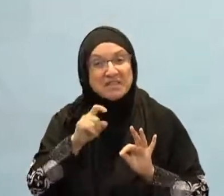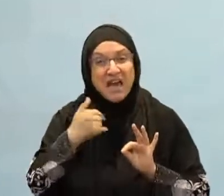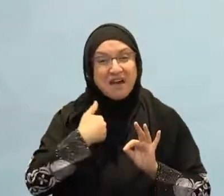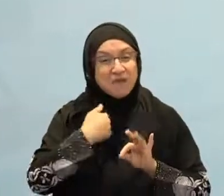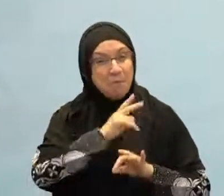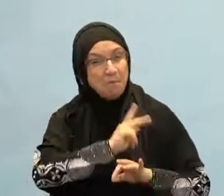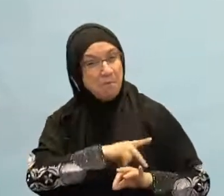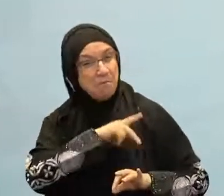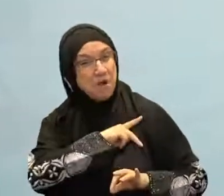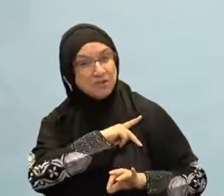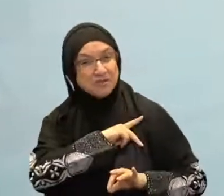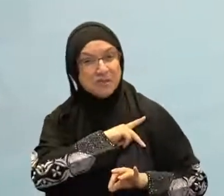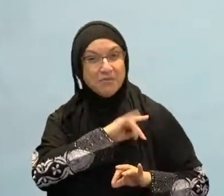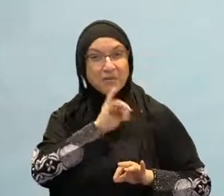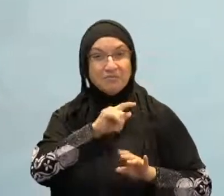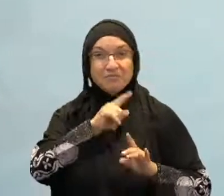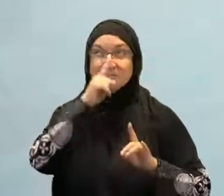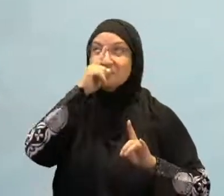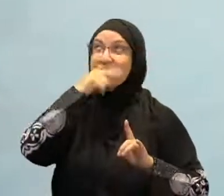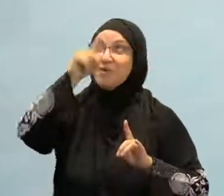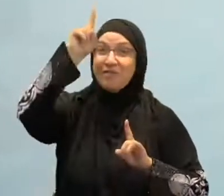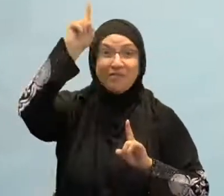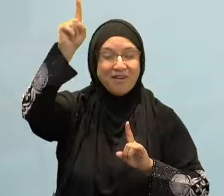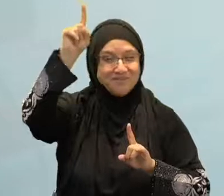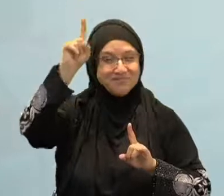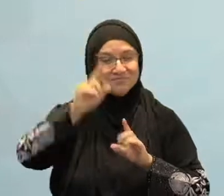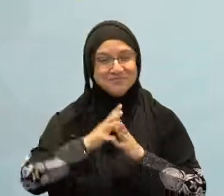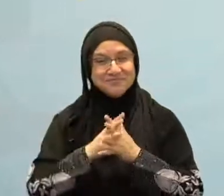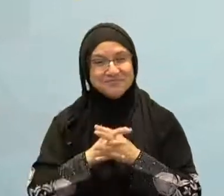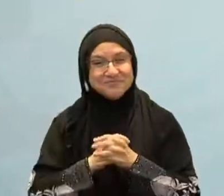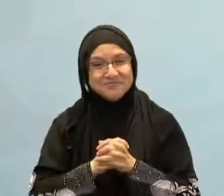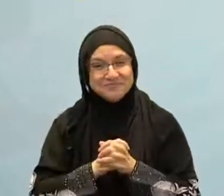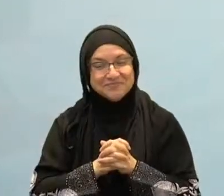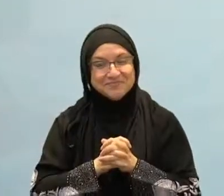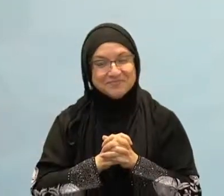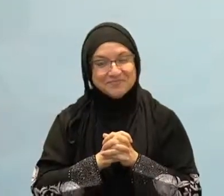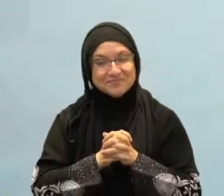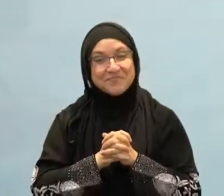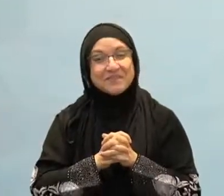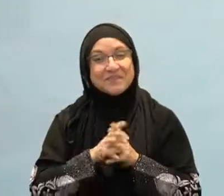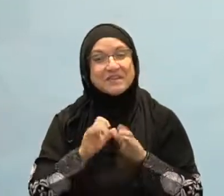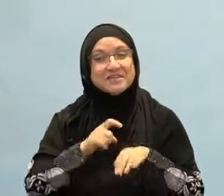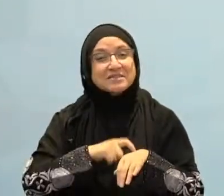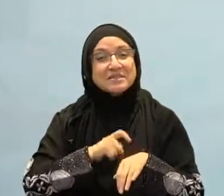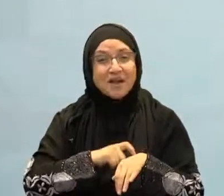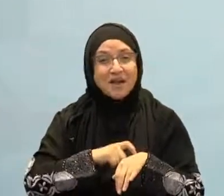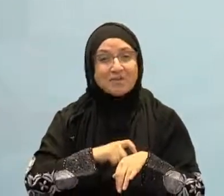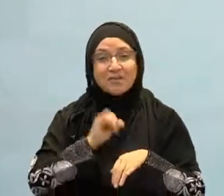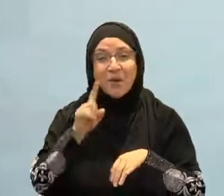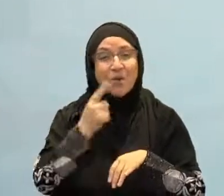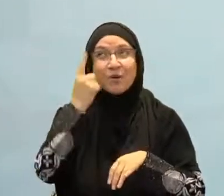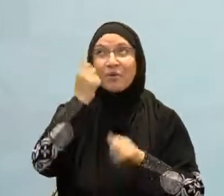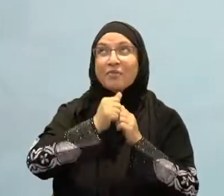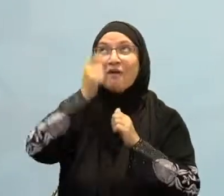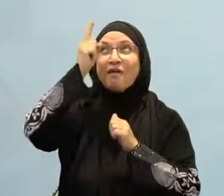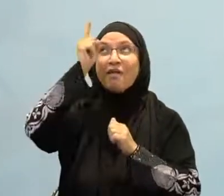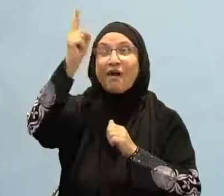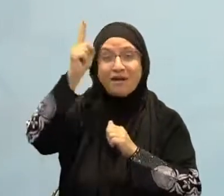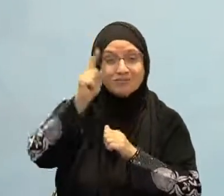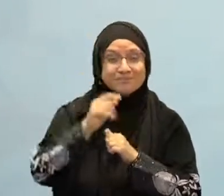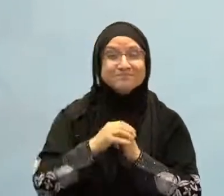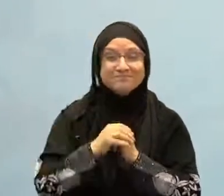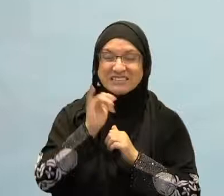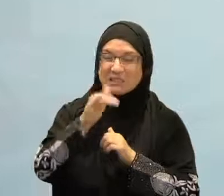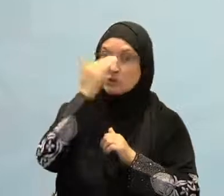And that's where you find the salafs say, the pious predecessors say, nothing establishes that connection like qiyam.